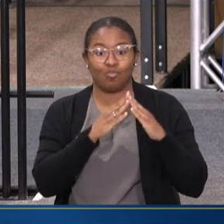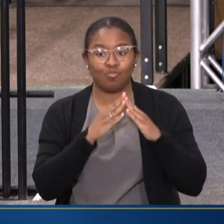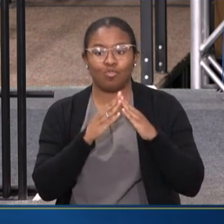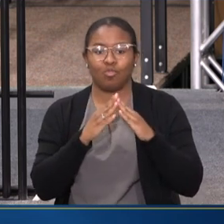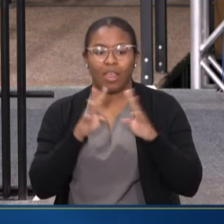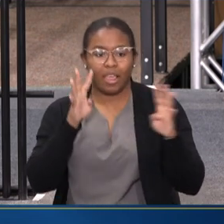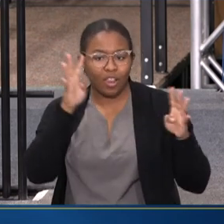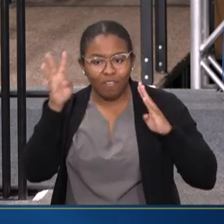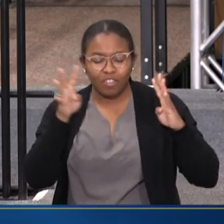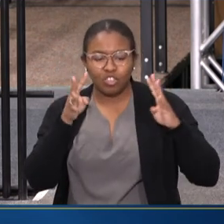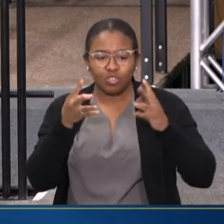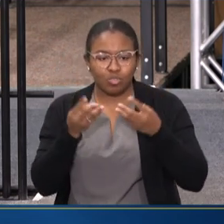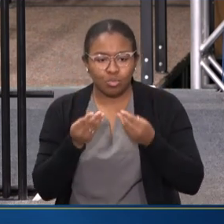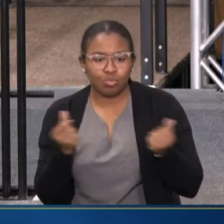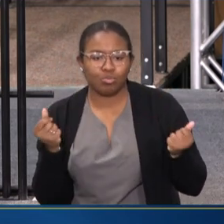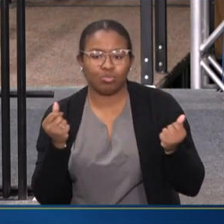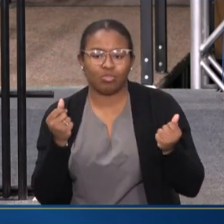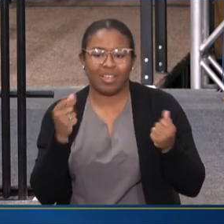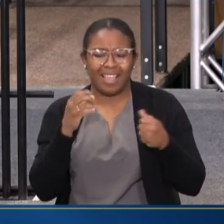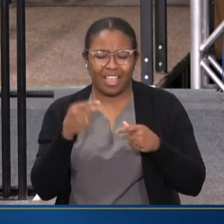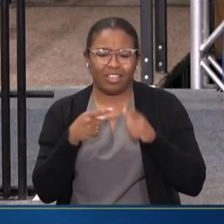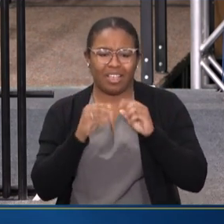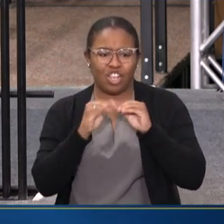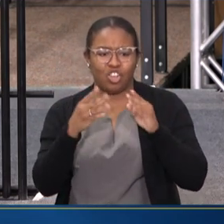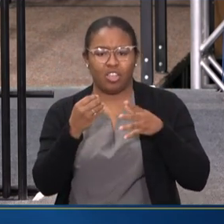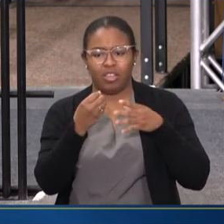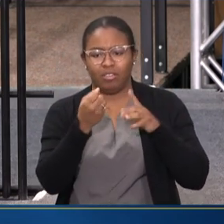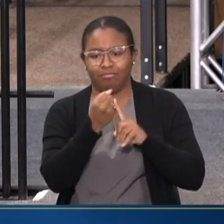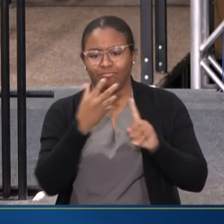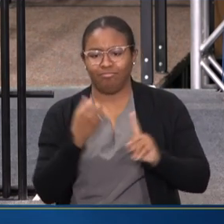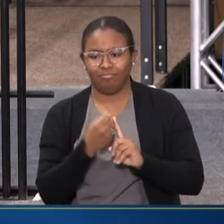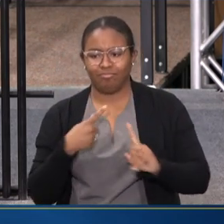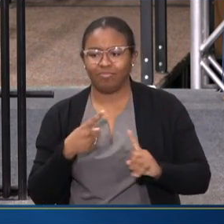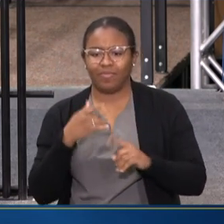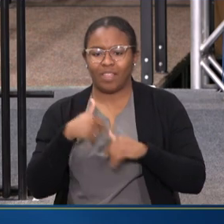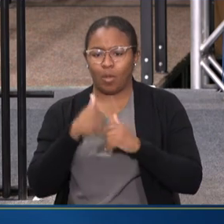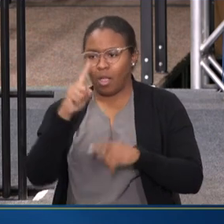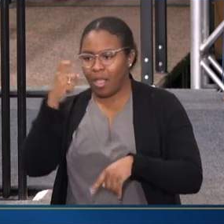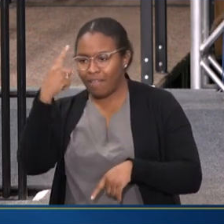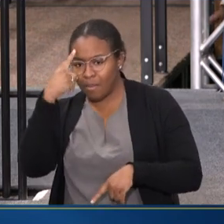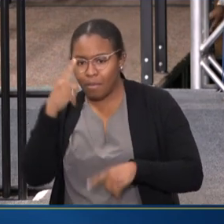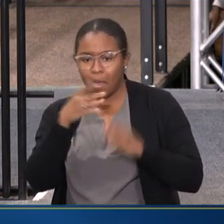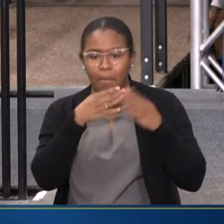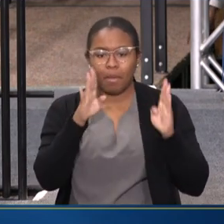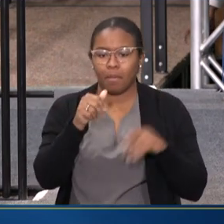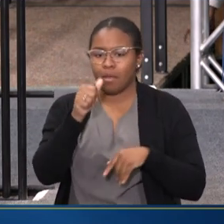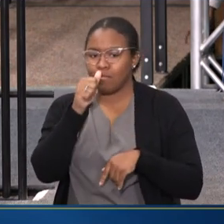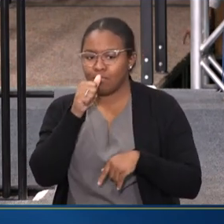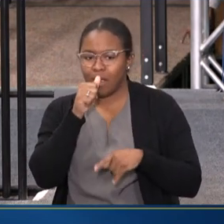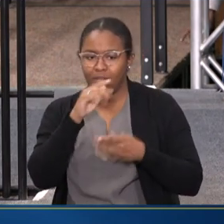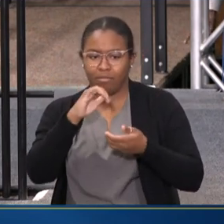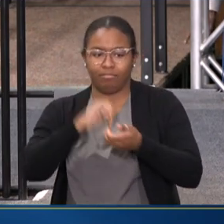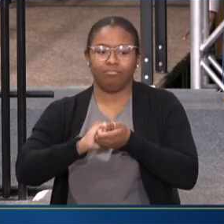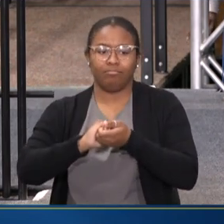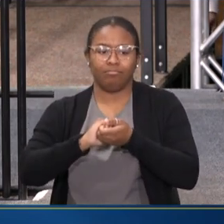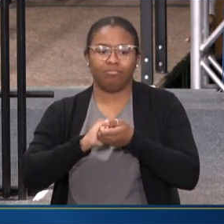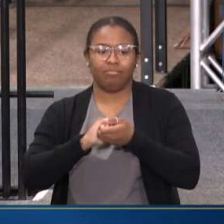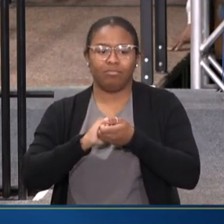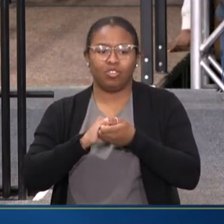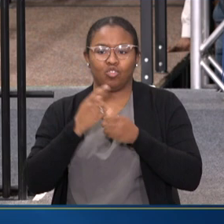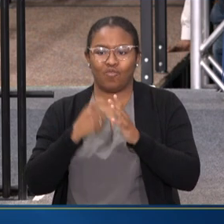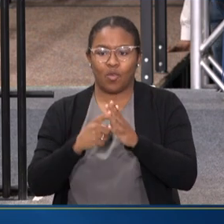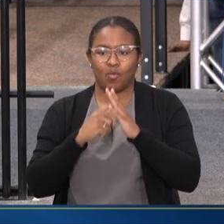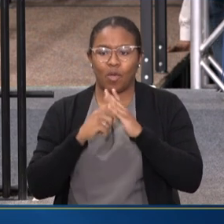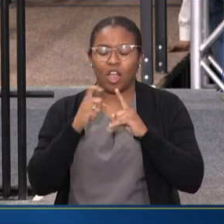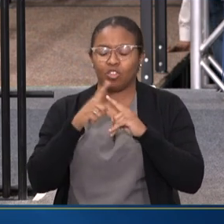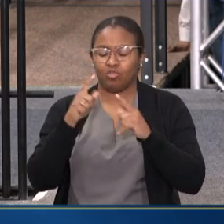solutions, and it outlines the intergovernmental and public-private partnership required to reimagine